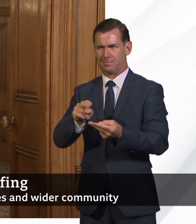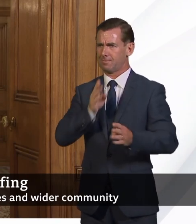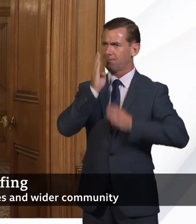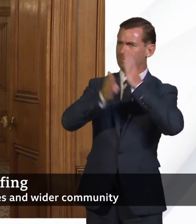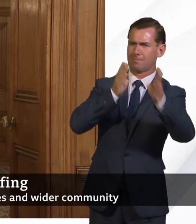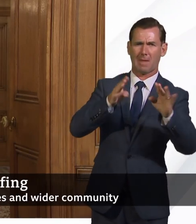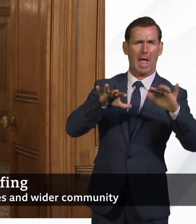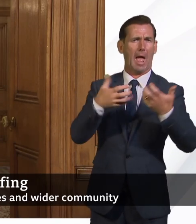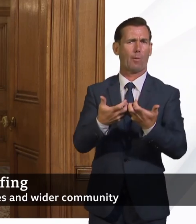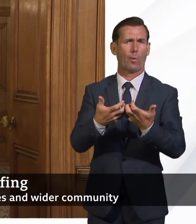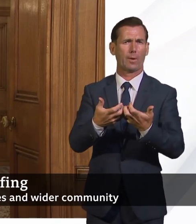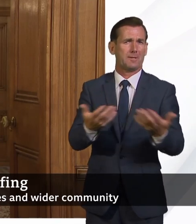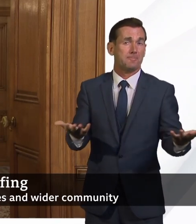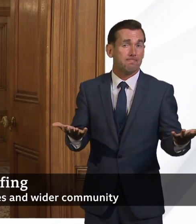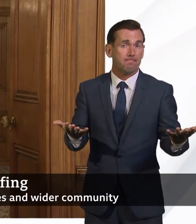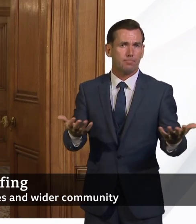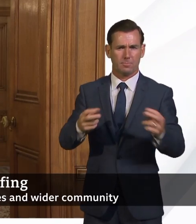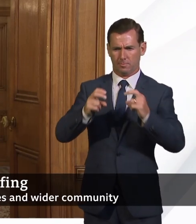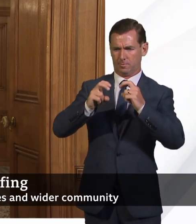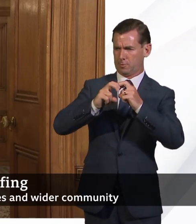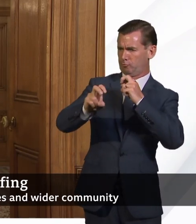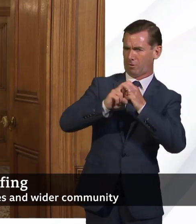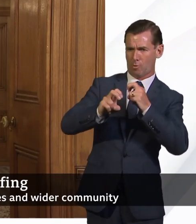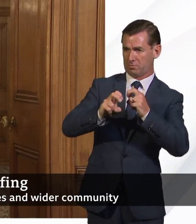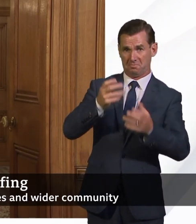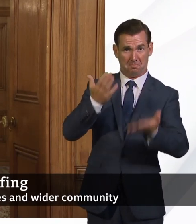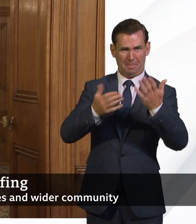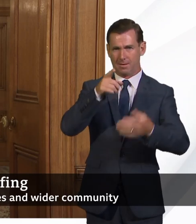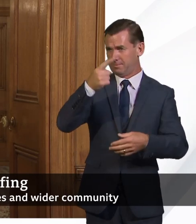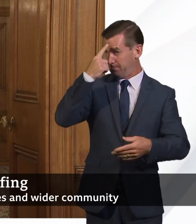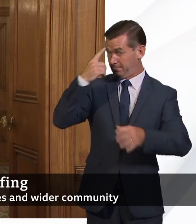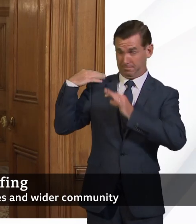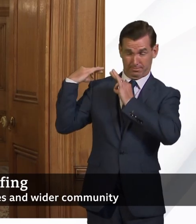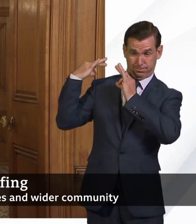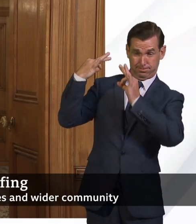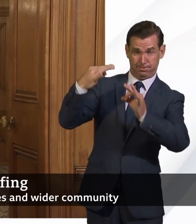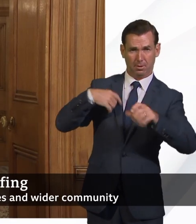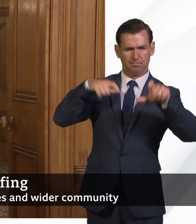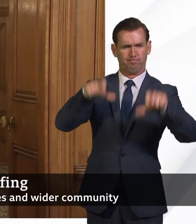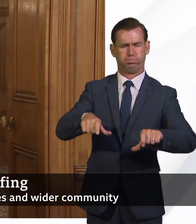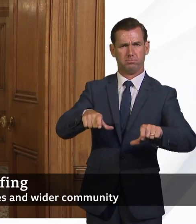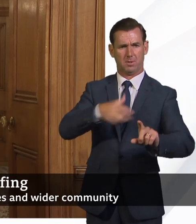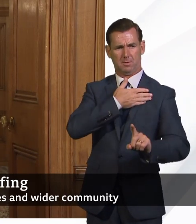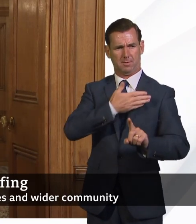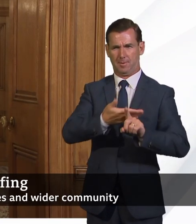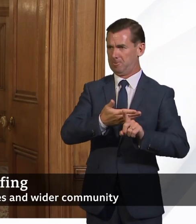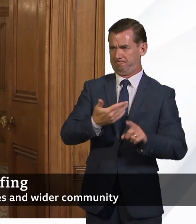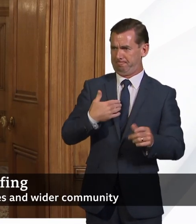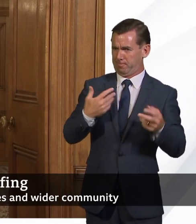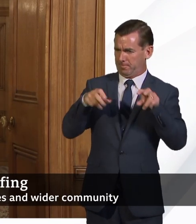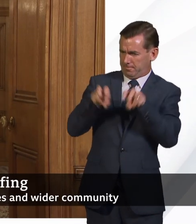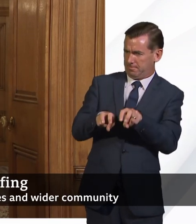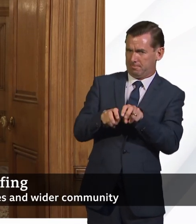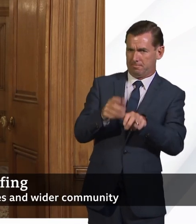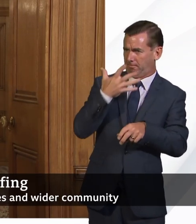Transport use may be the first occasions since the onset of COVID that we've shared confined spaces with